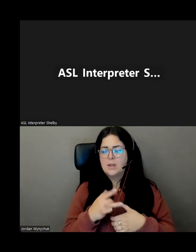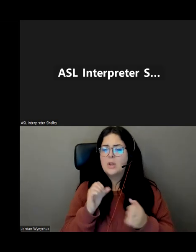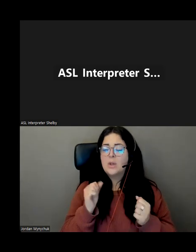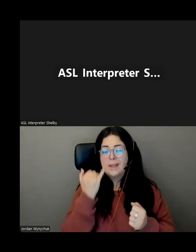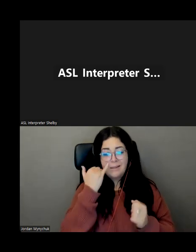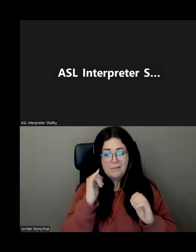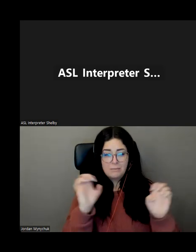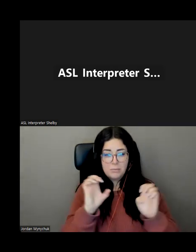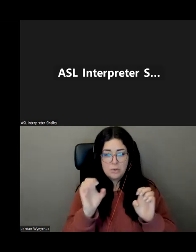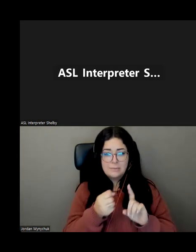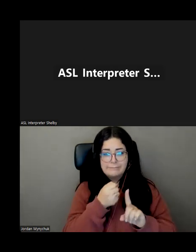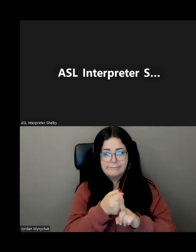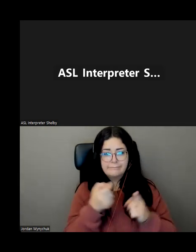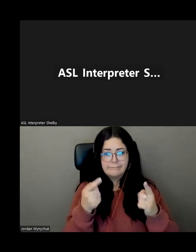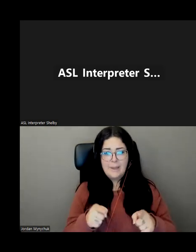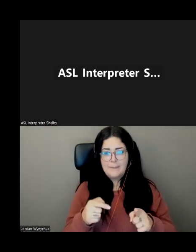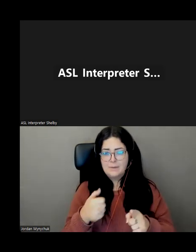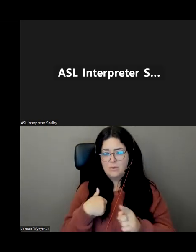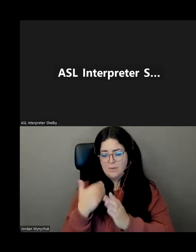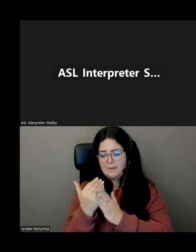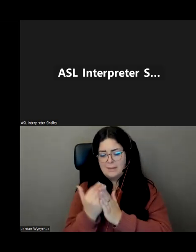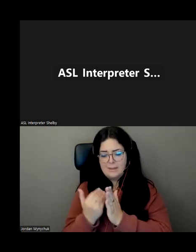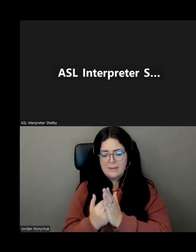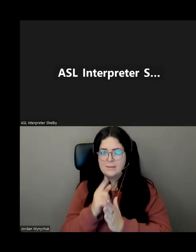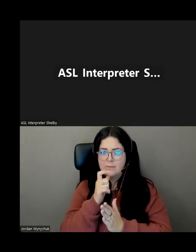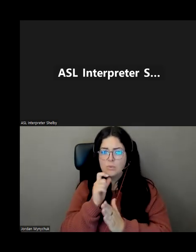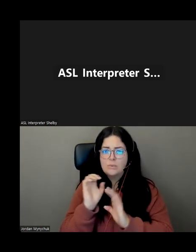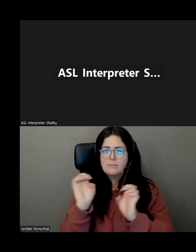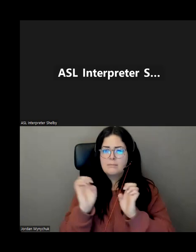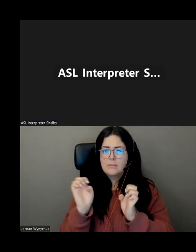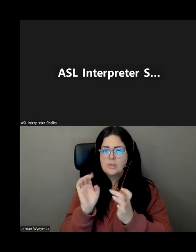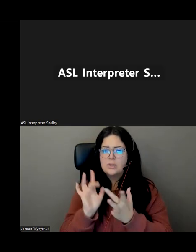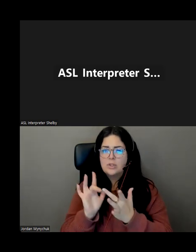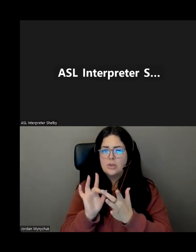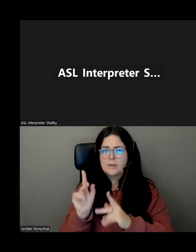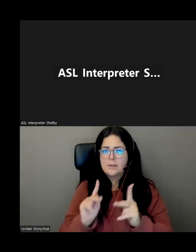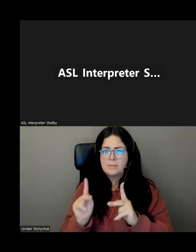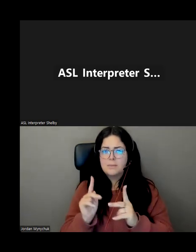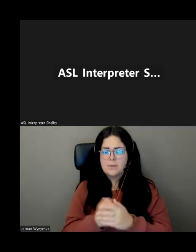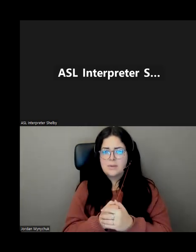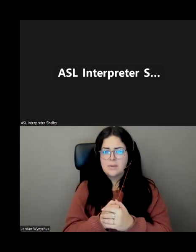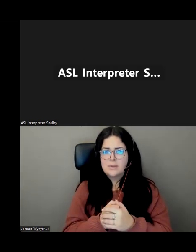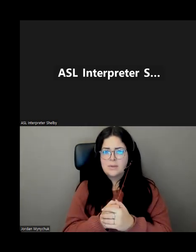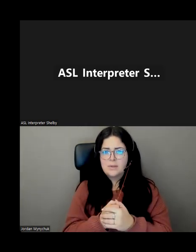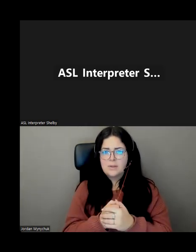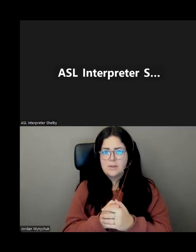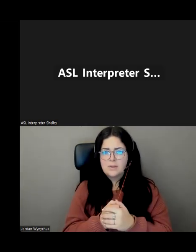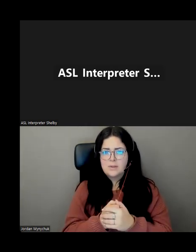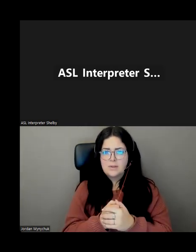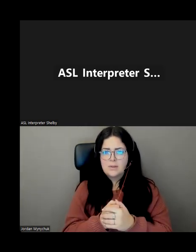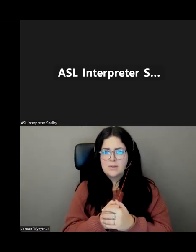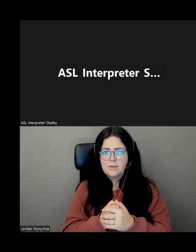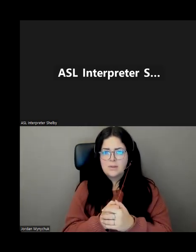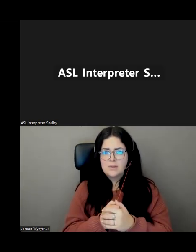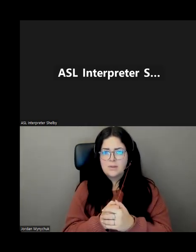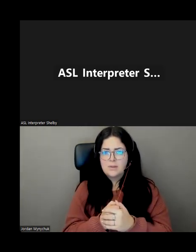have an emergency to that you need help obviously having three individuals would be ideal uh